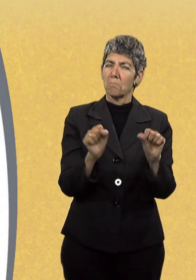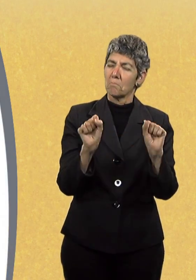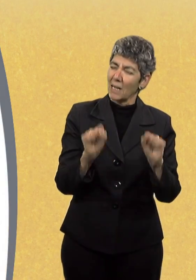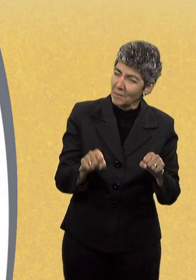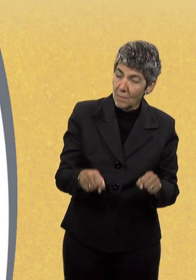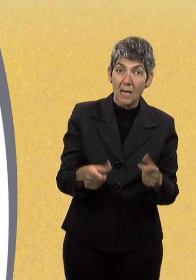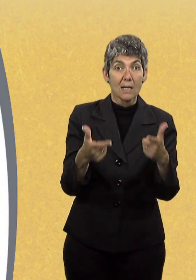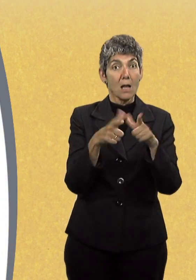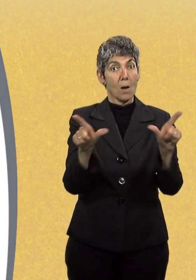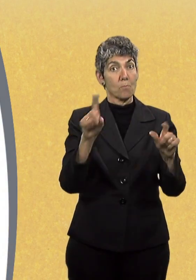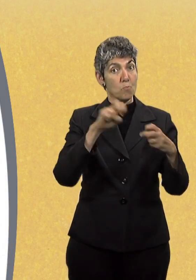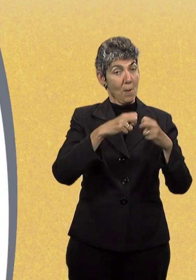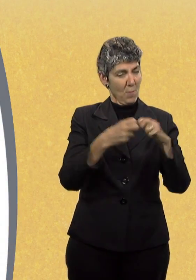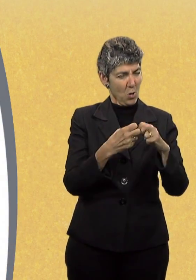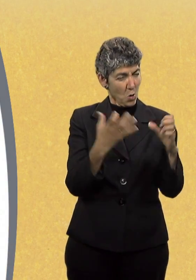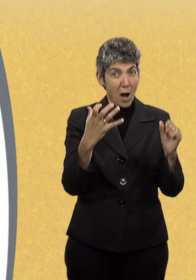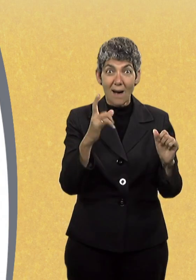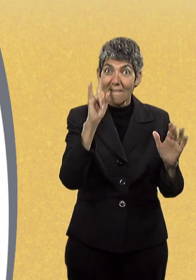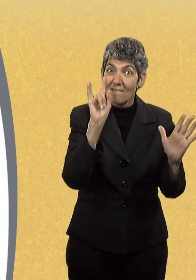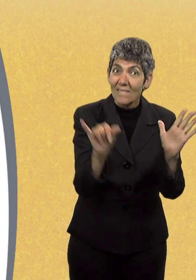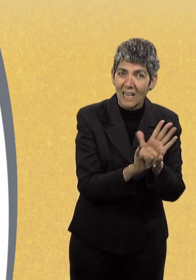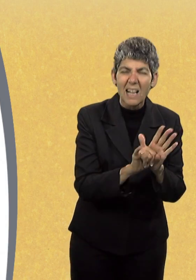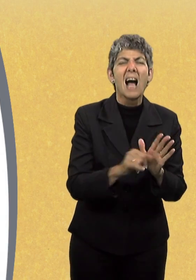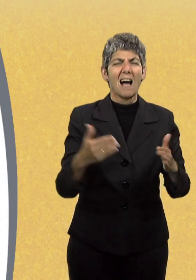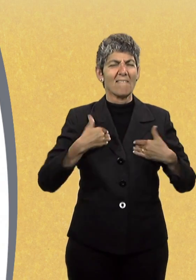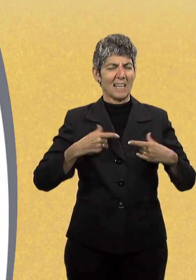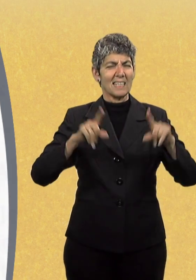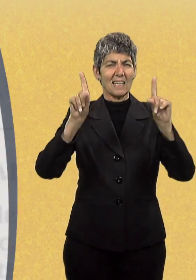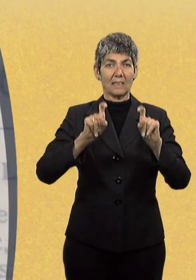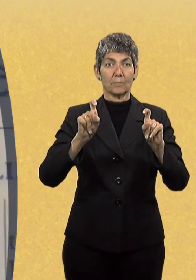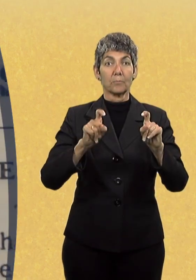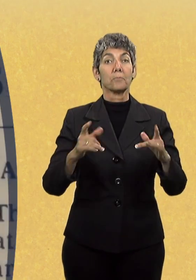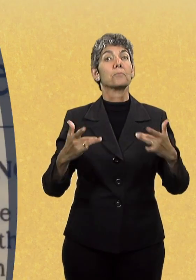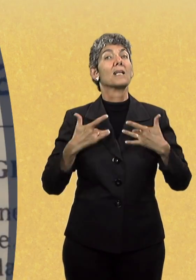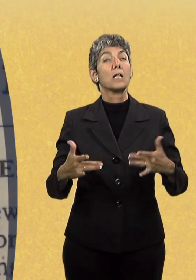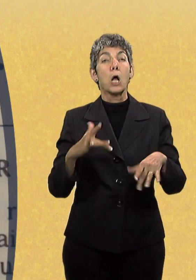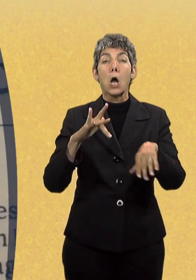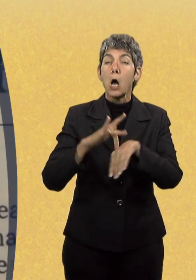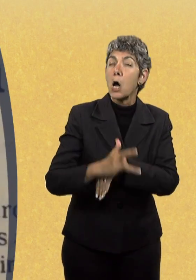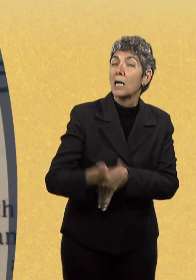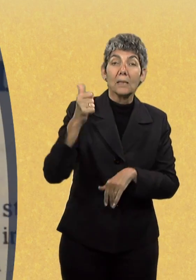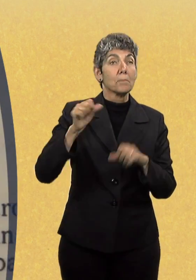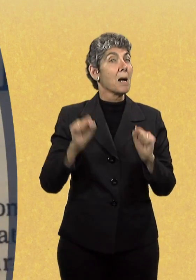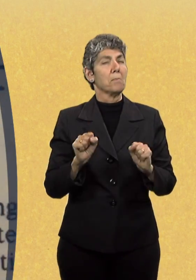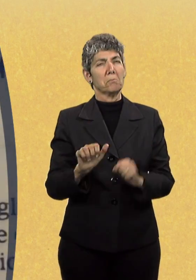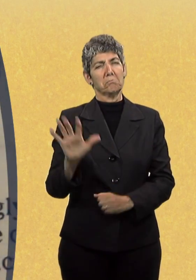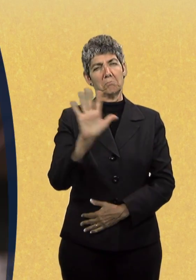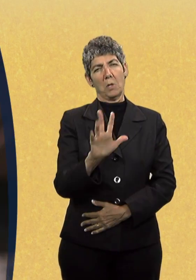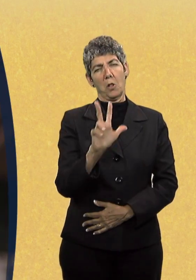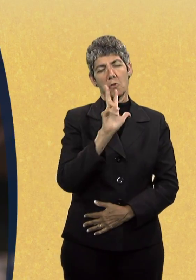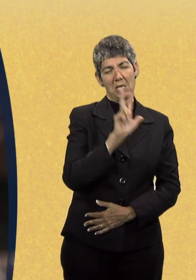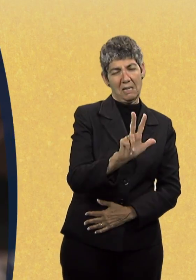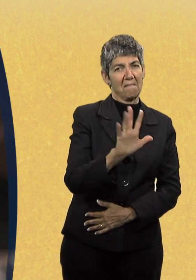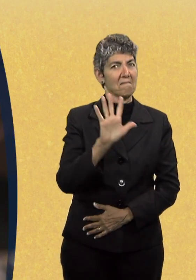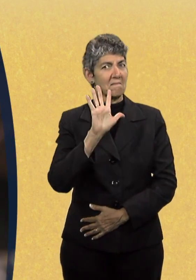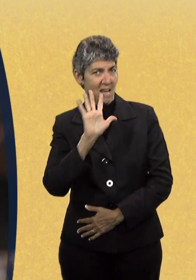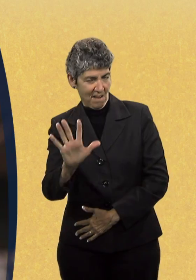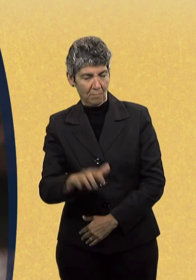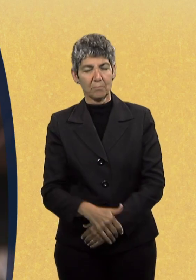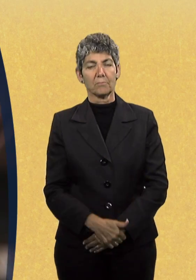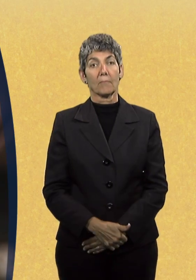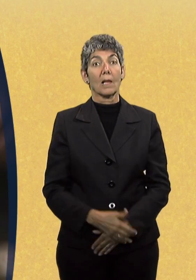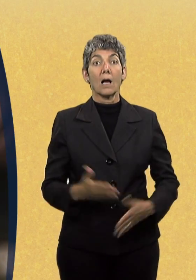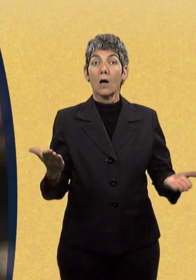specific brain tissue that's important for language, and we can see when something goes wrong. We can see it before the